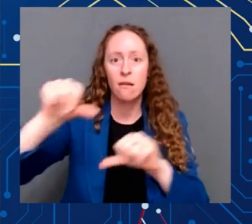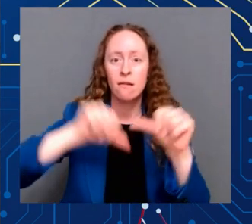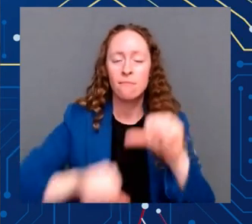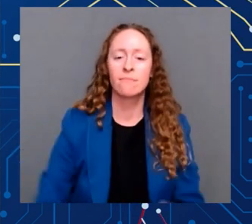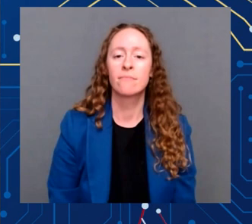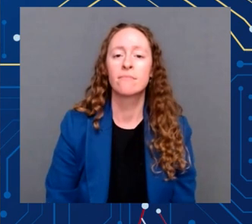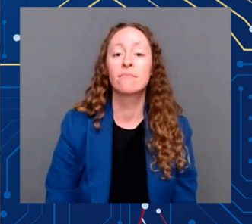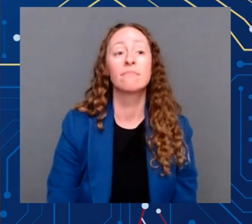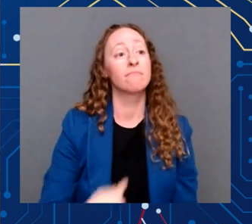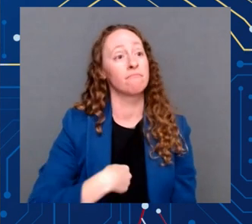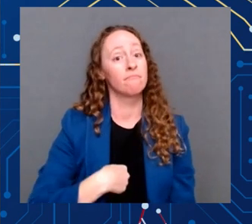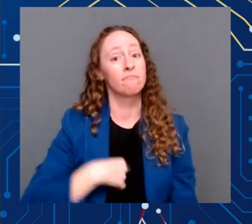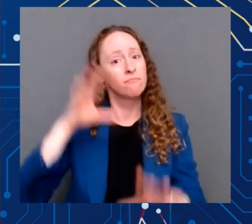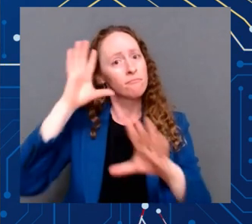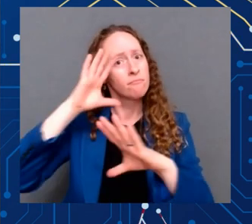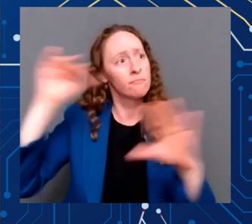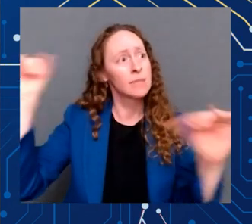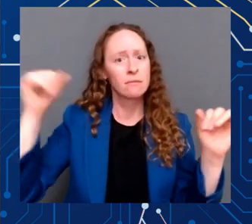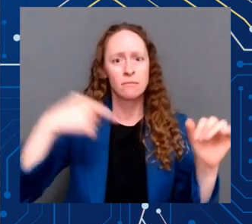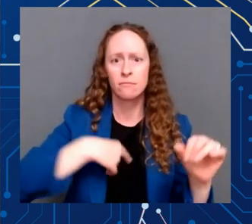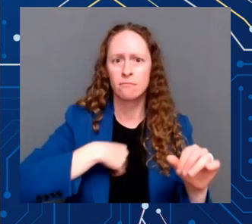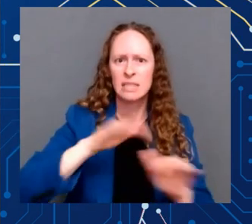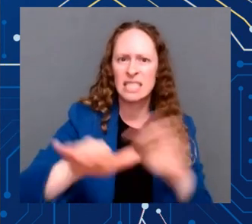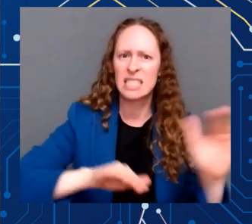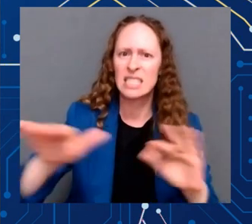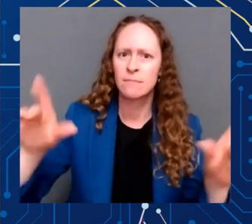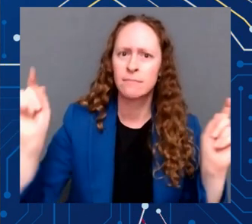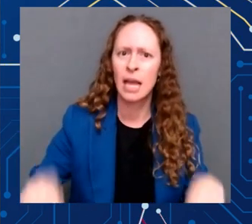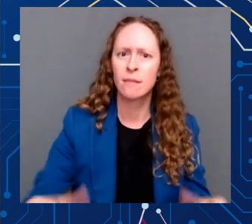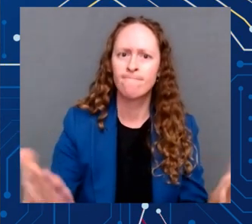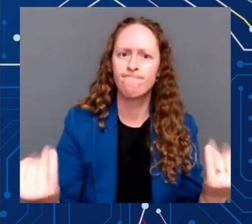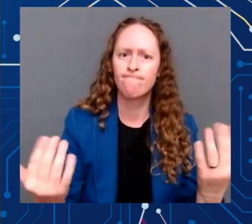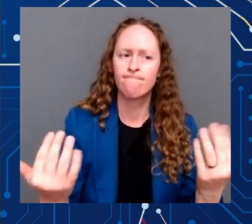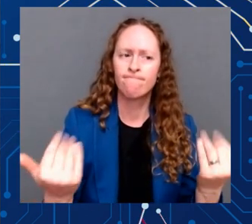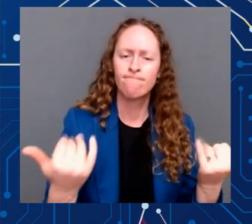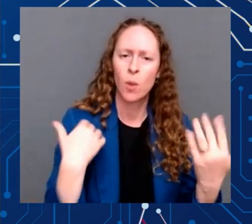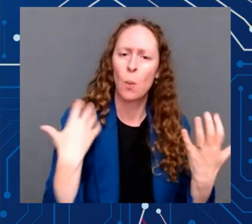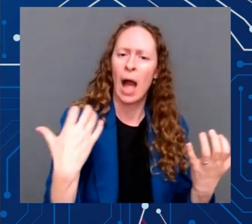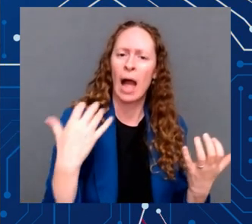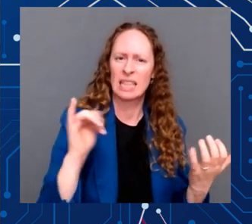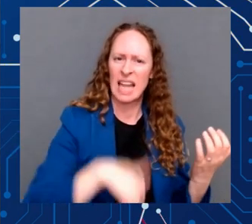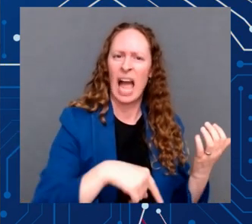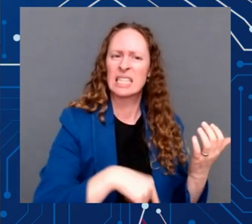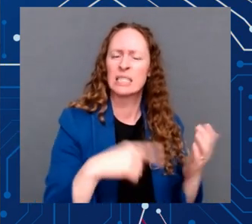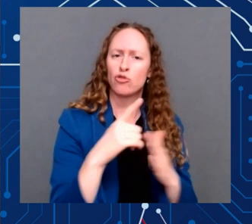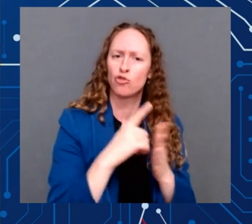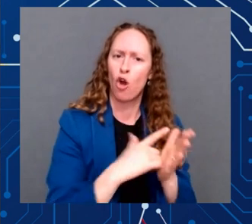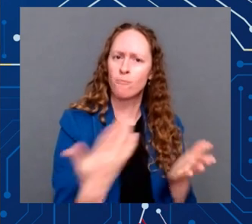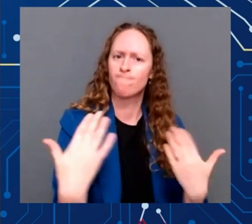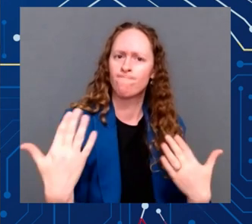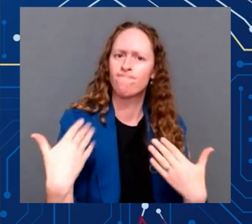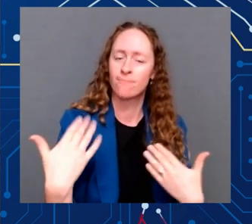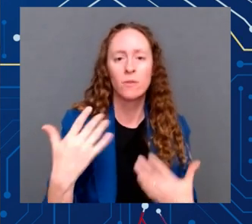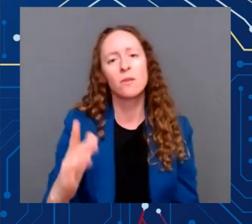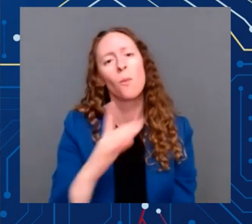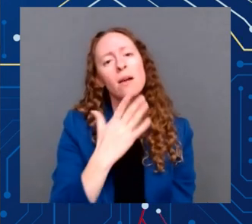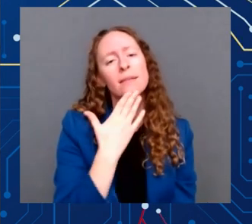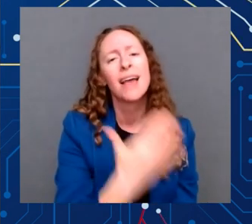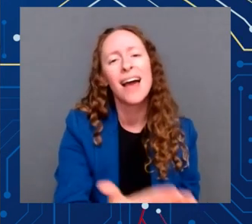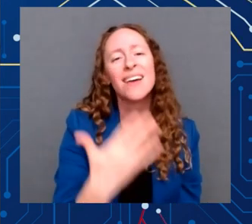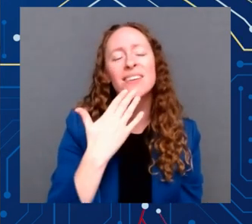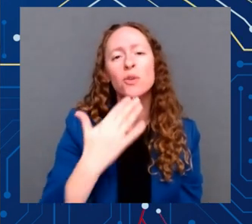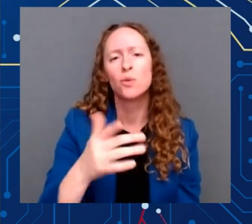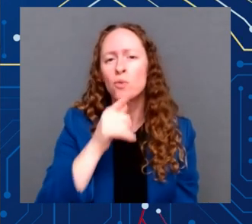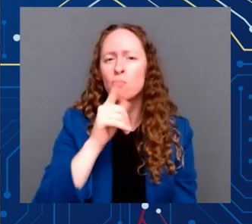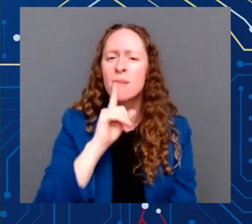everyone here, who helped make it possible. Vice President Harris and the second gentleman, members of the Cabinet and the White House team,